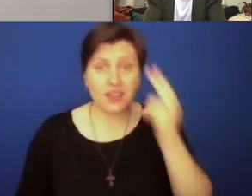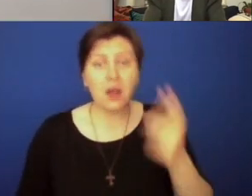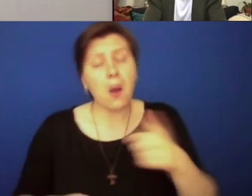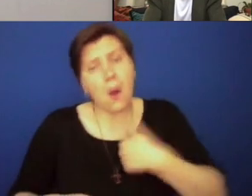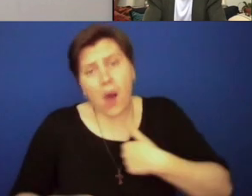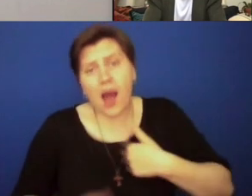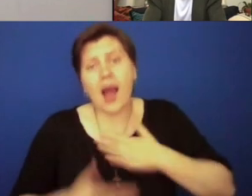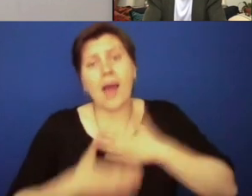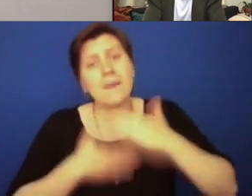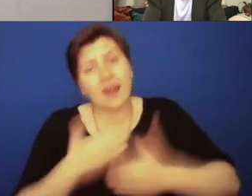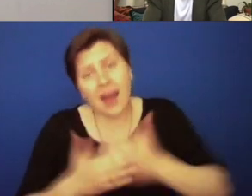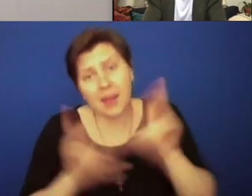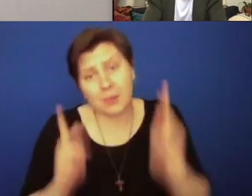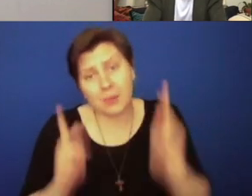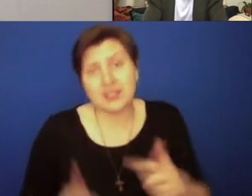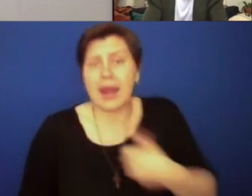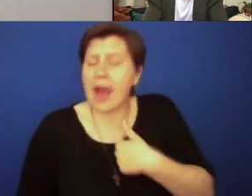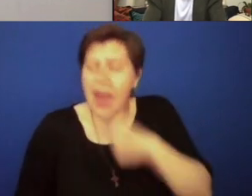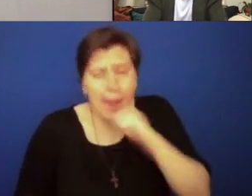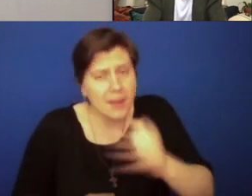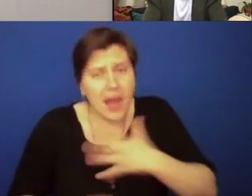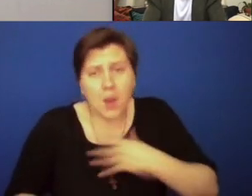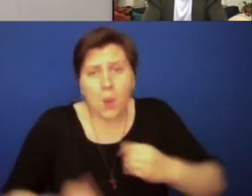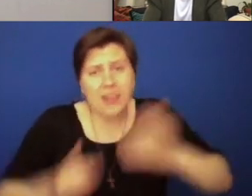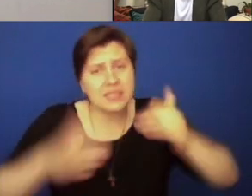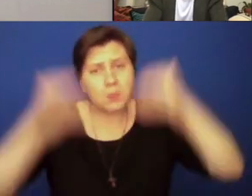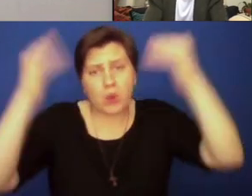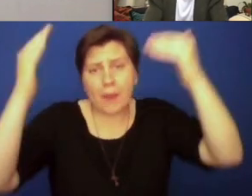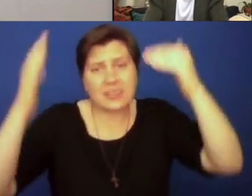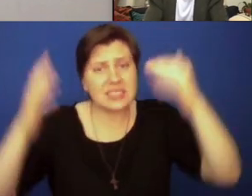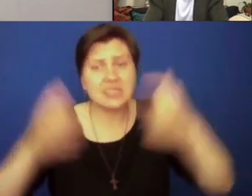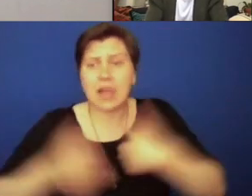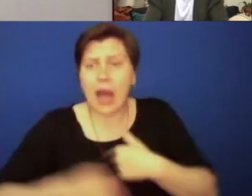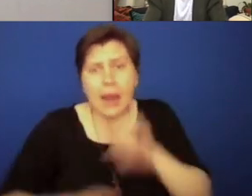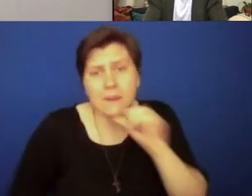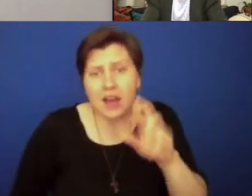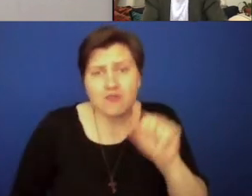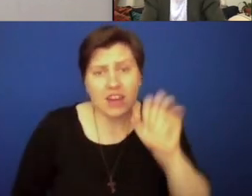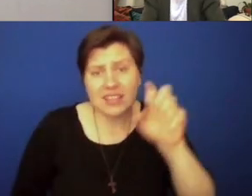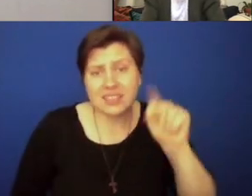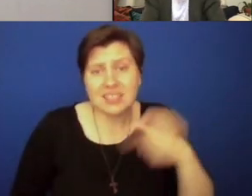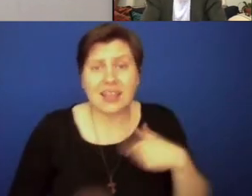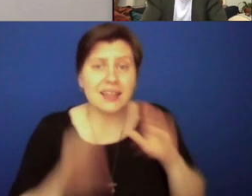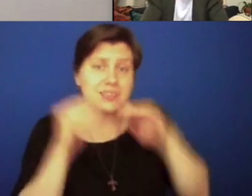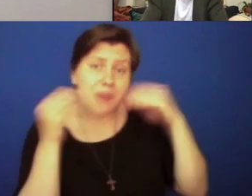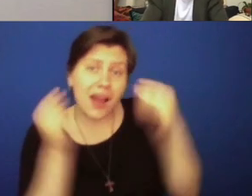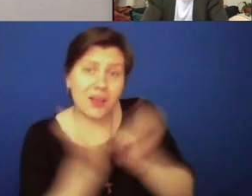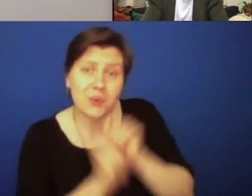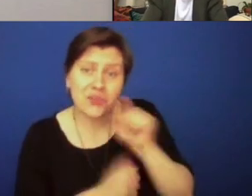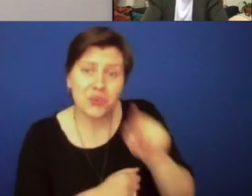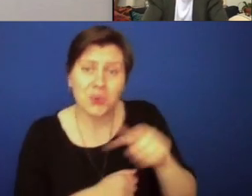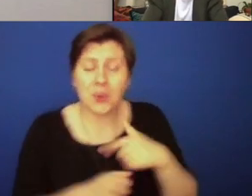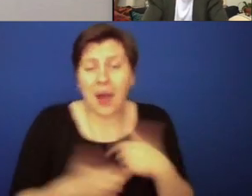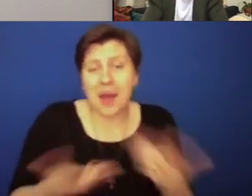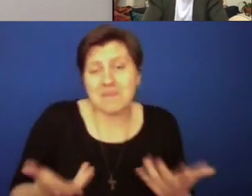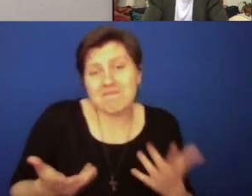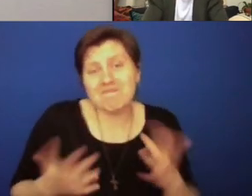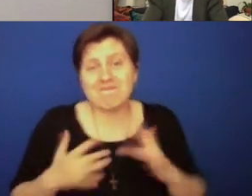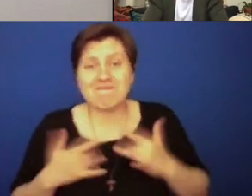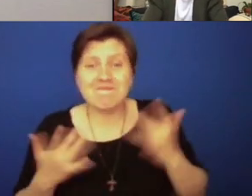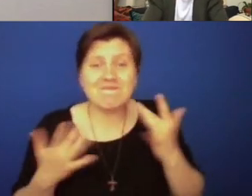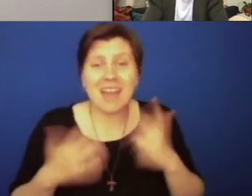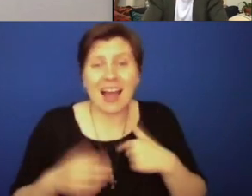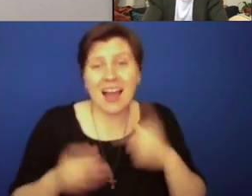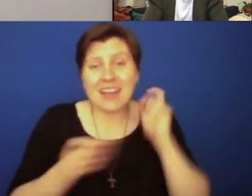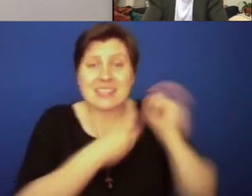well, I am a kind person. I am not a white supremacist. I am not racist. I smile to you in the pews. I give to